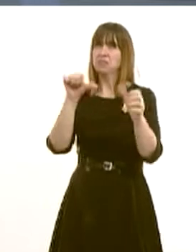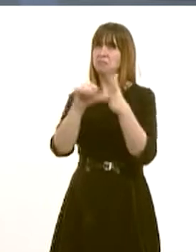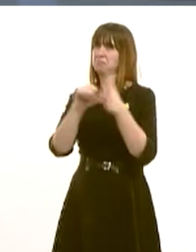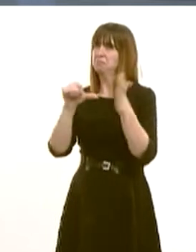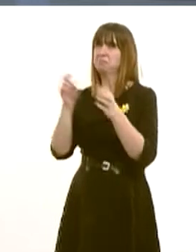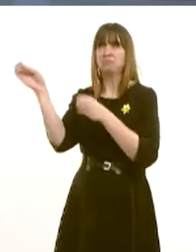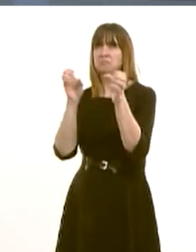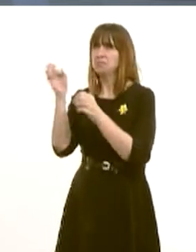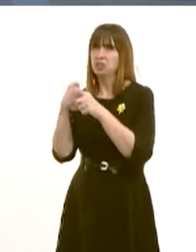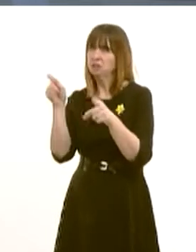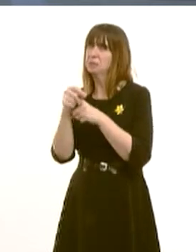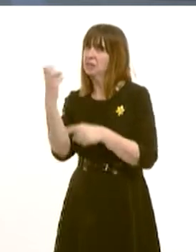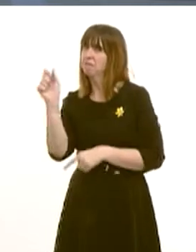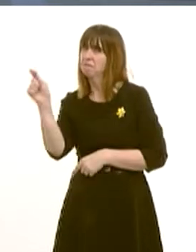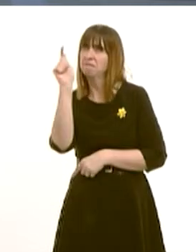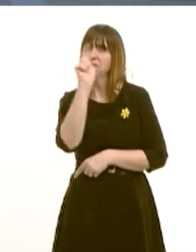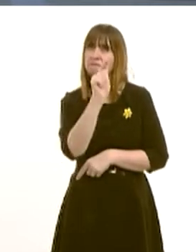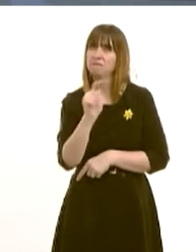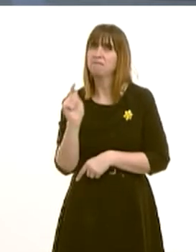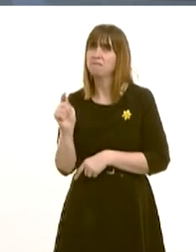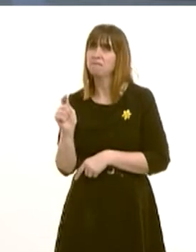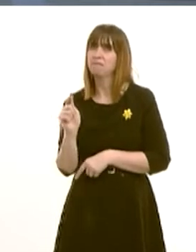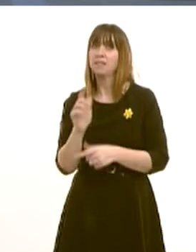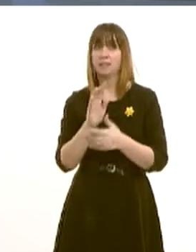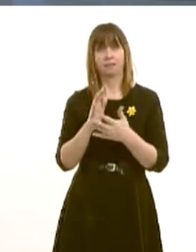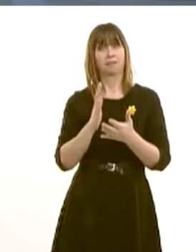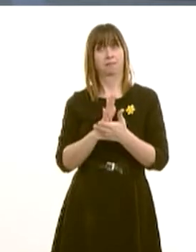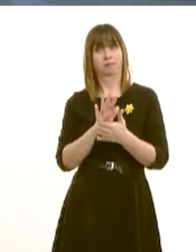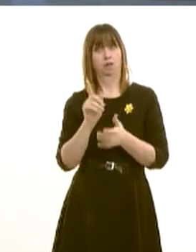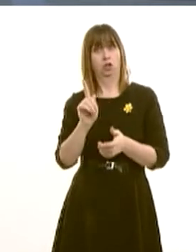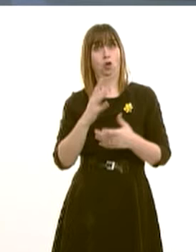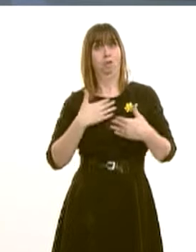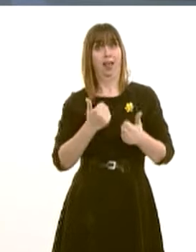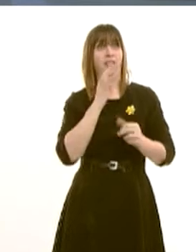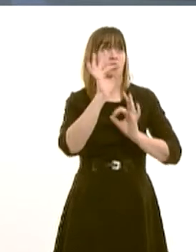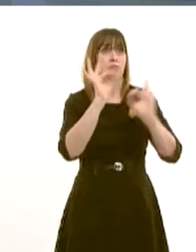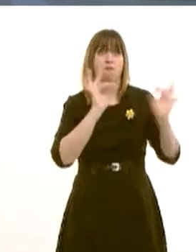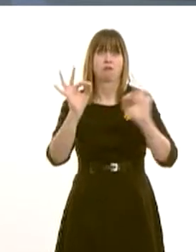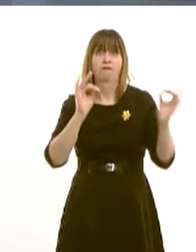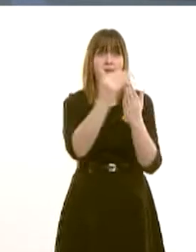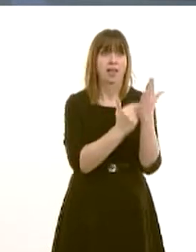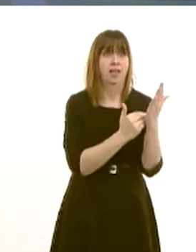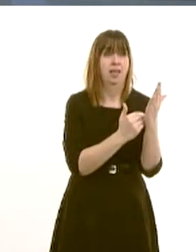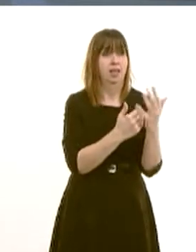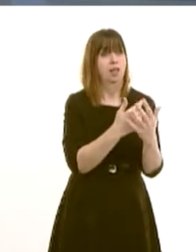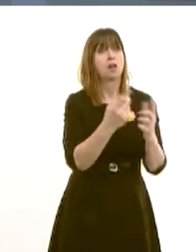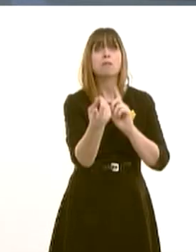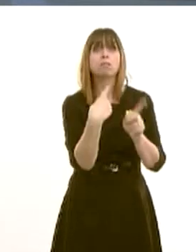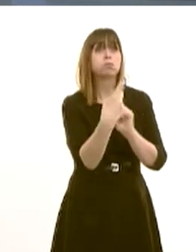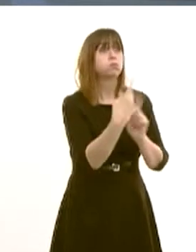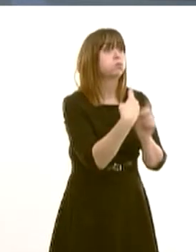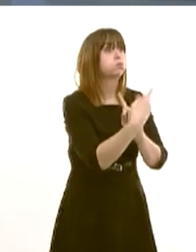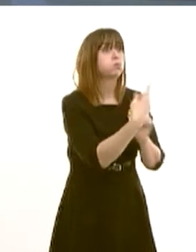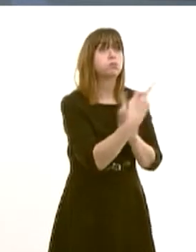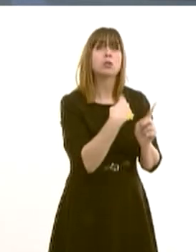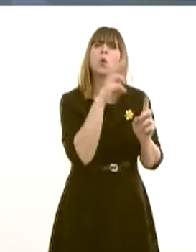practitioners. And what that means for patients was reflected in your own health survey when 40% of those who responded to the